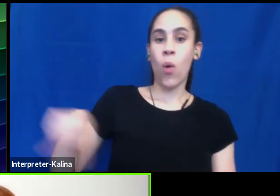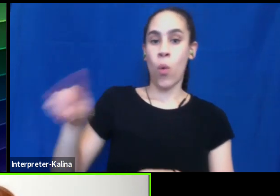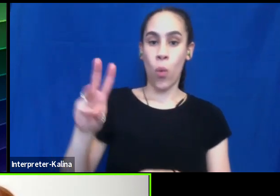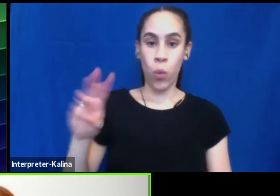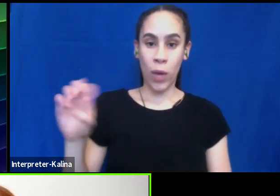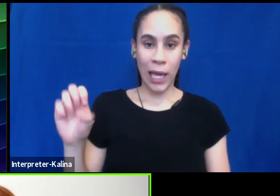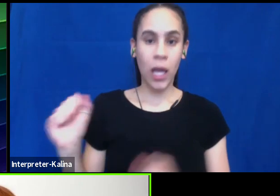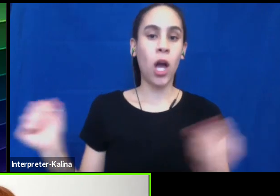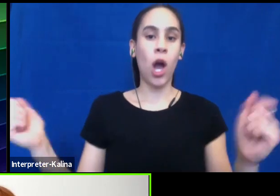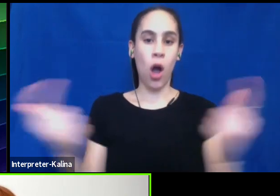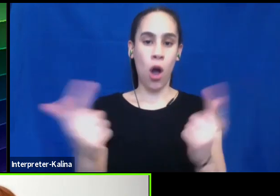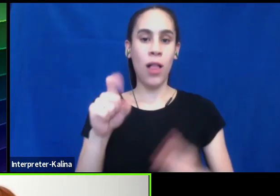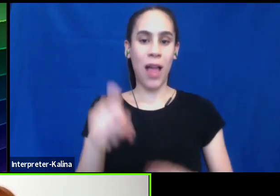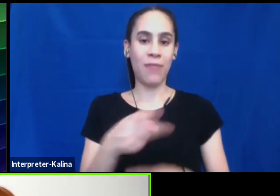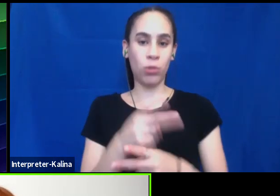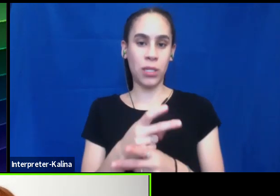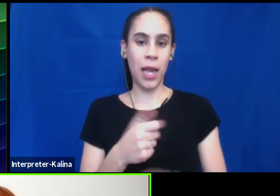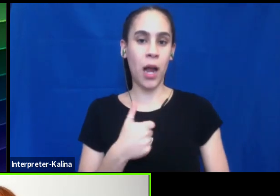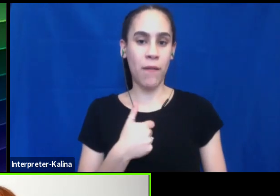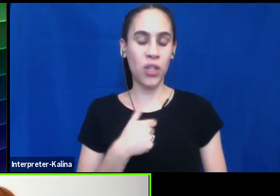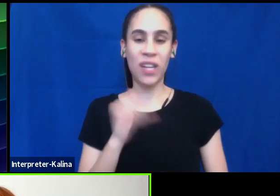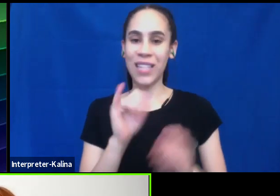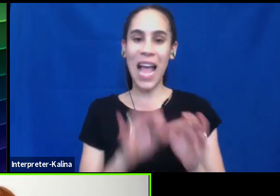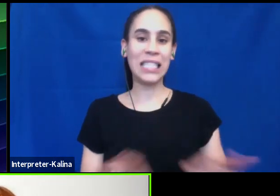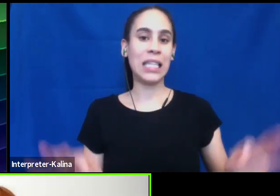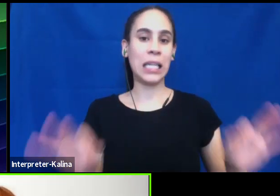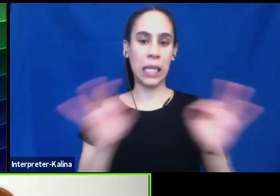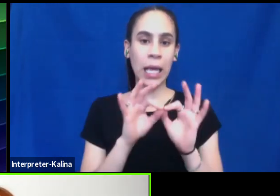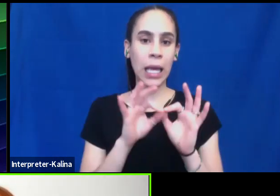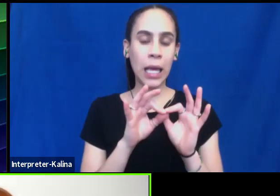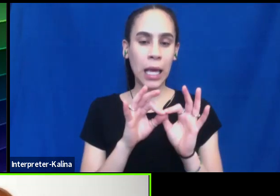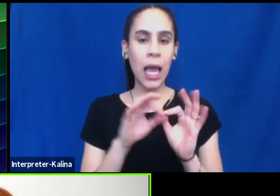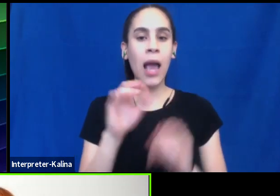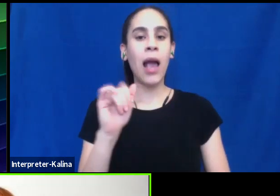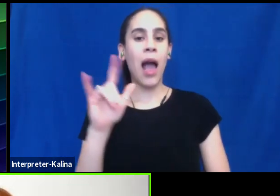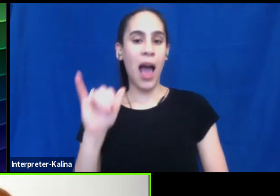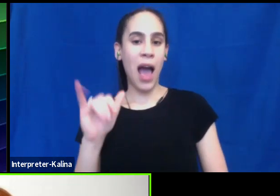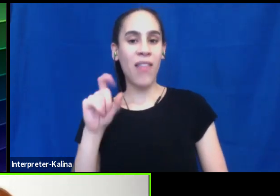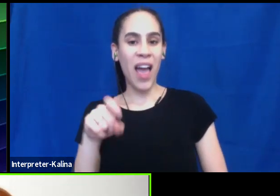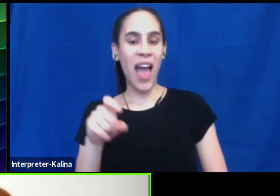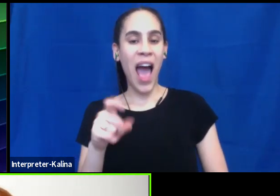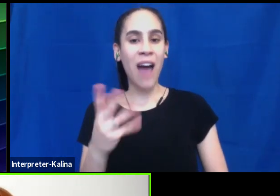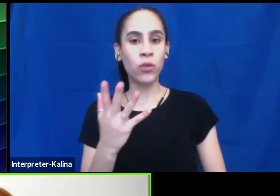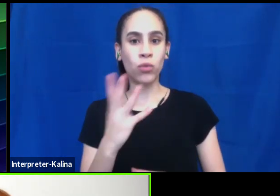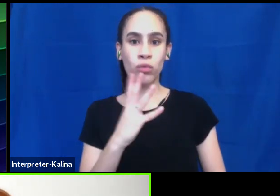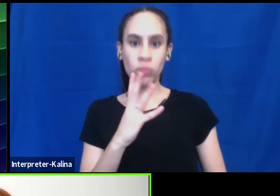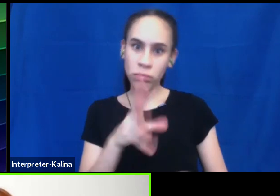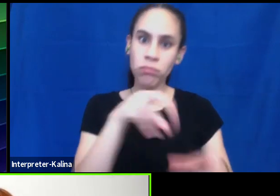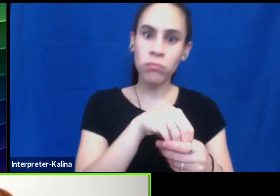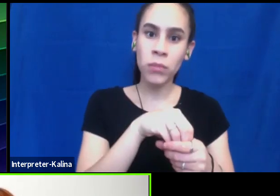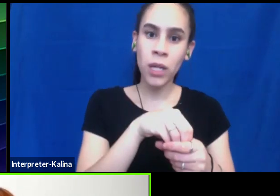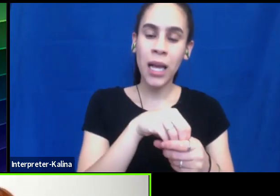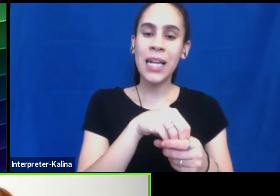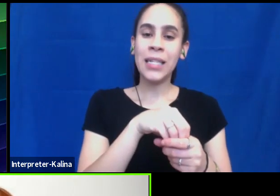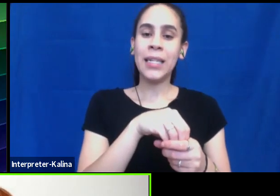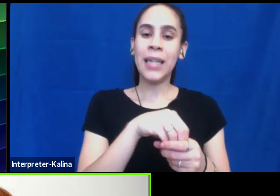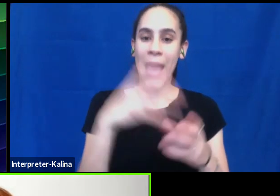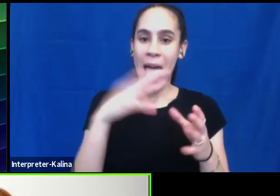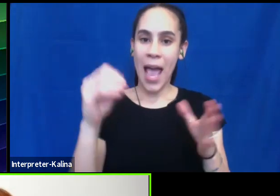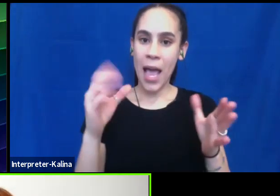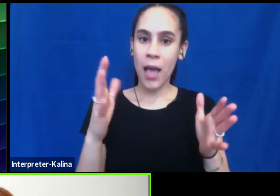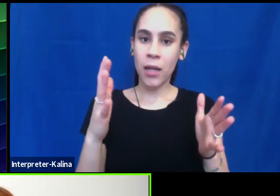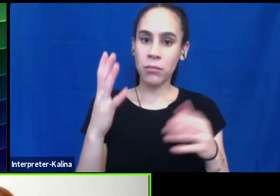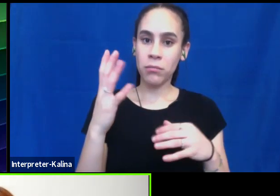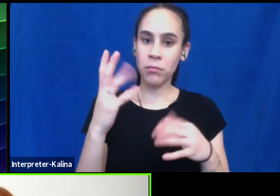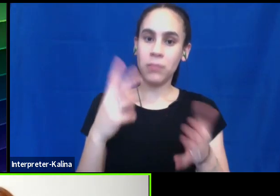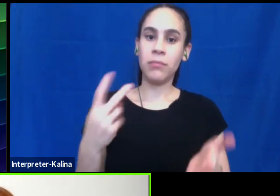that is, that is key. And that is super important. And allies need to, um, help step, step in and, uh, step up so that, so that